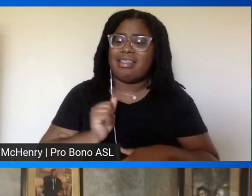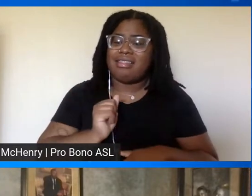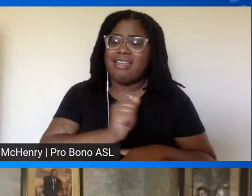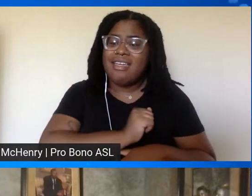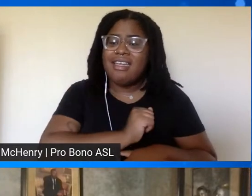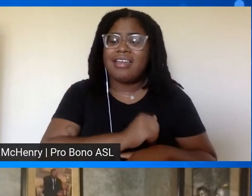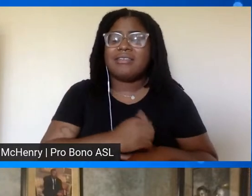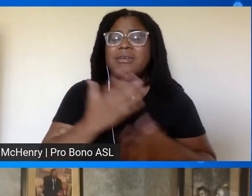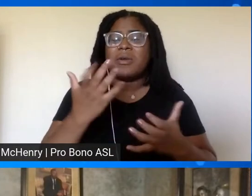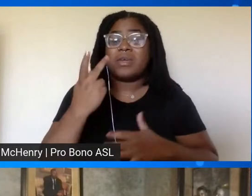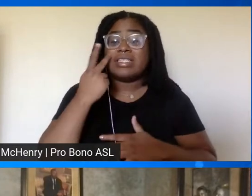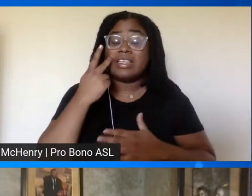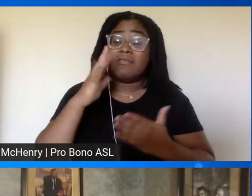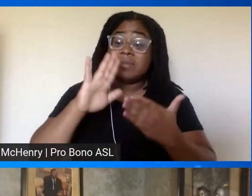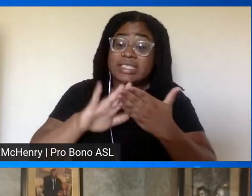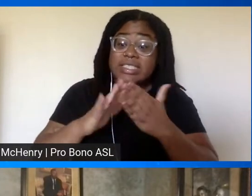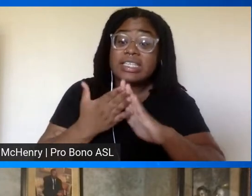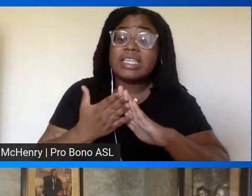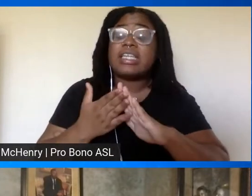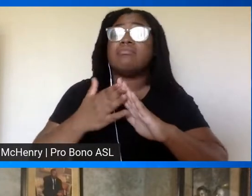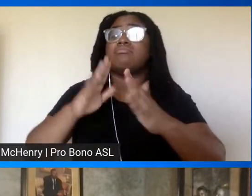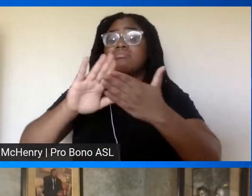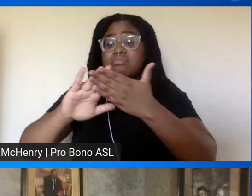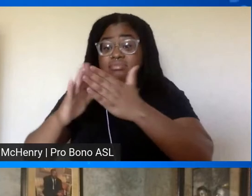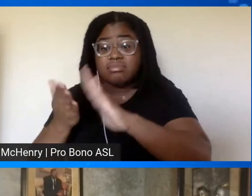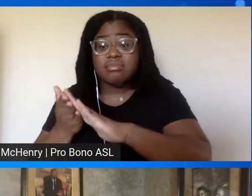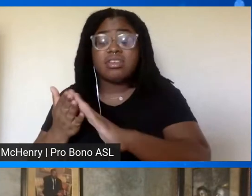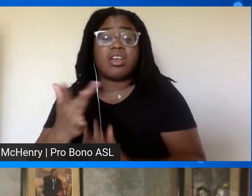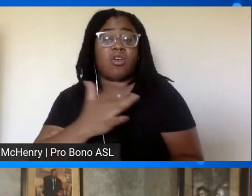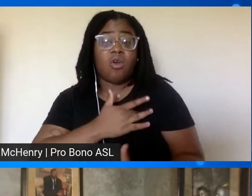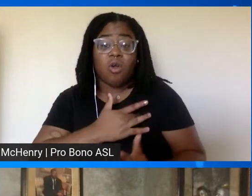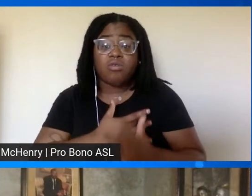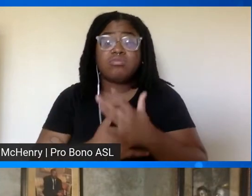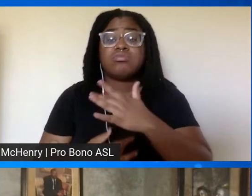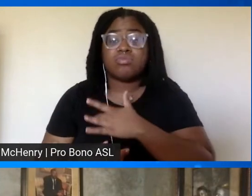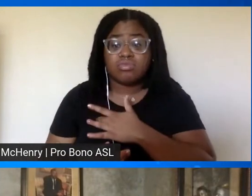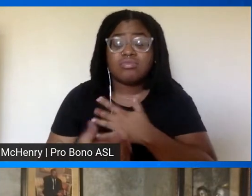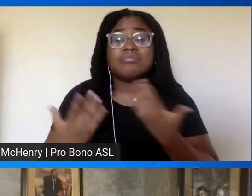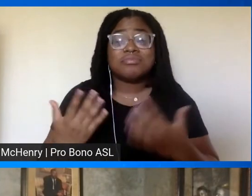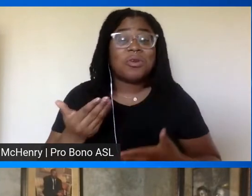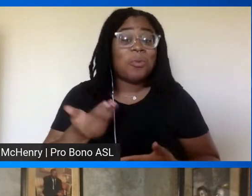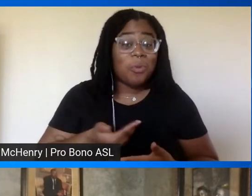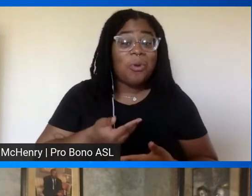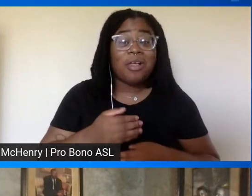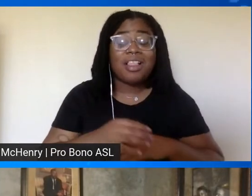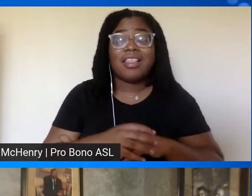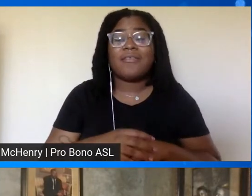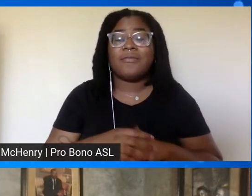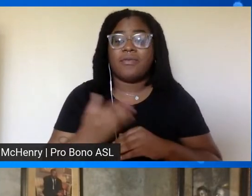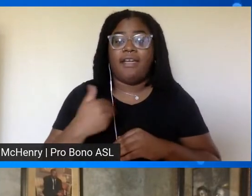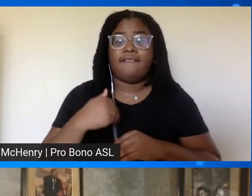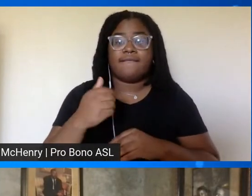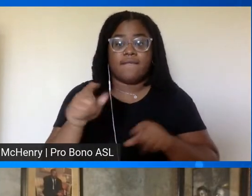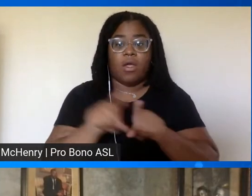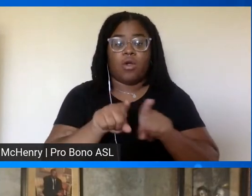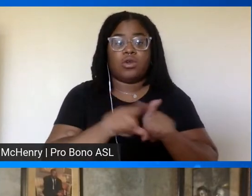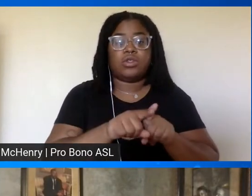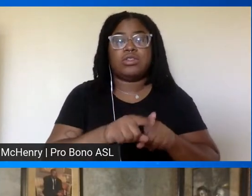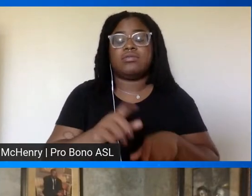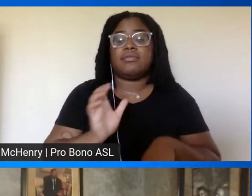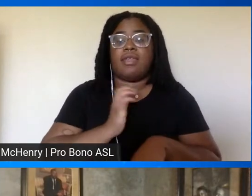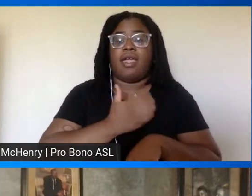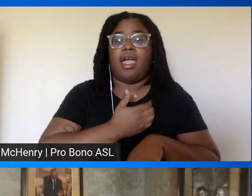need to see it from city to city from heart to heart so welcome mr alpha and we also have joining us our senior director